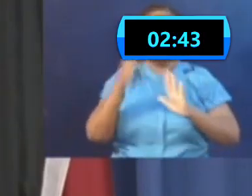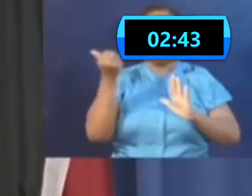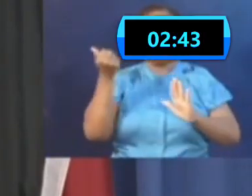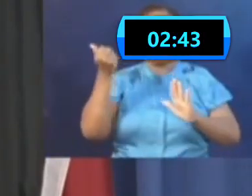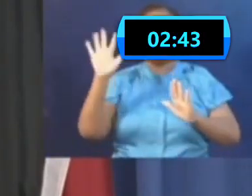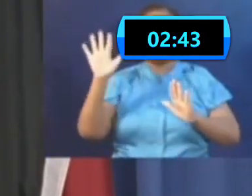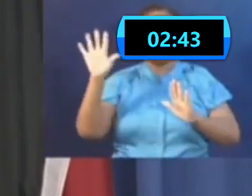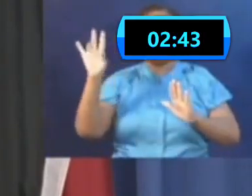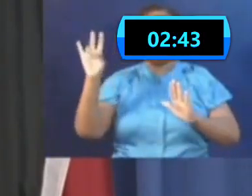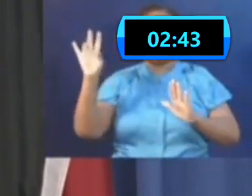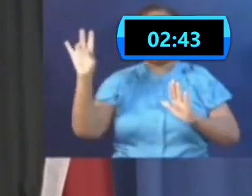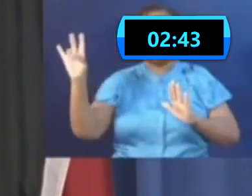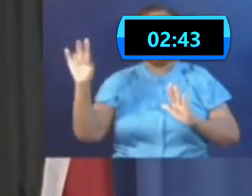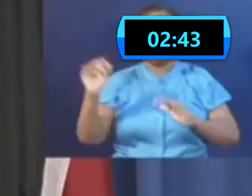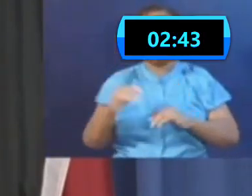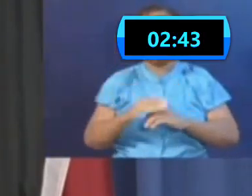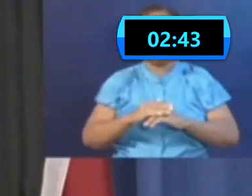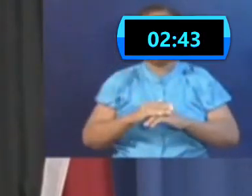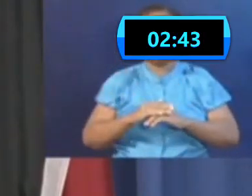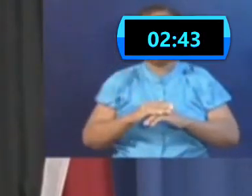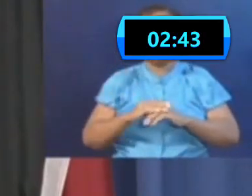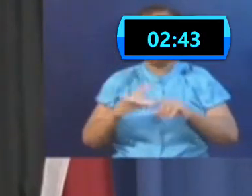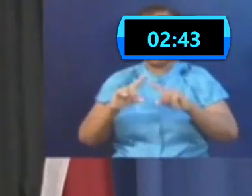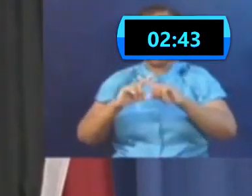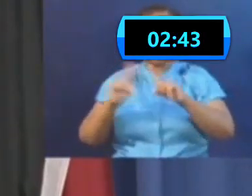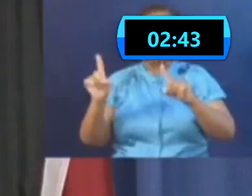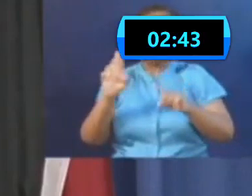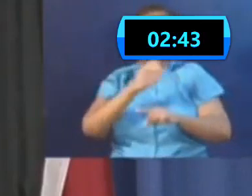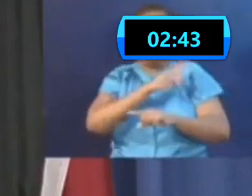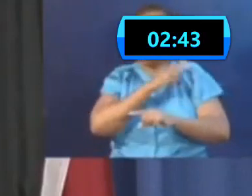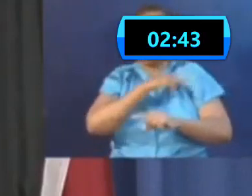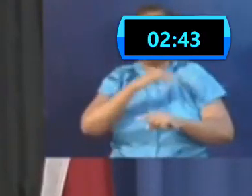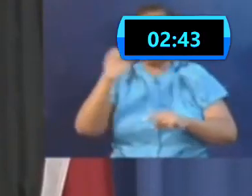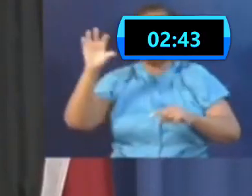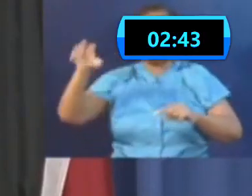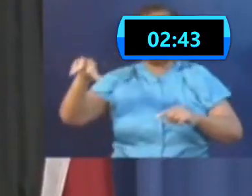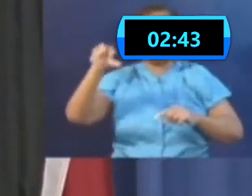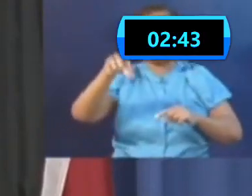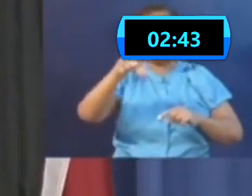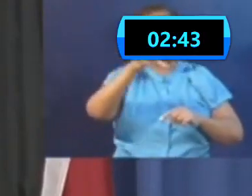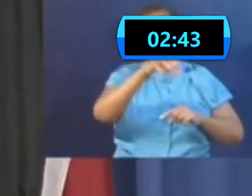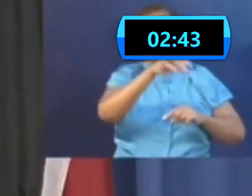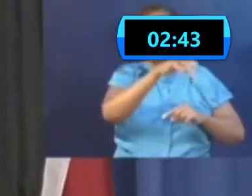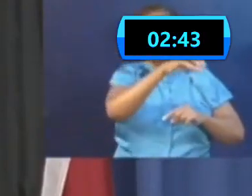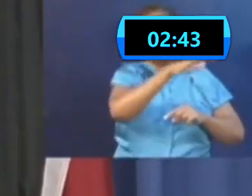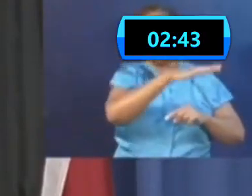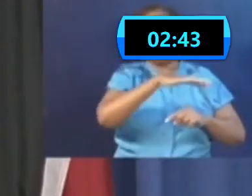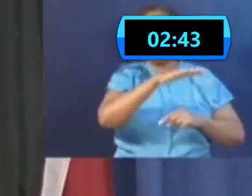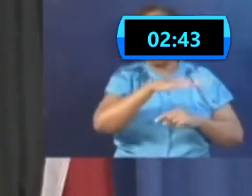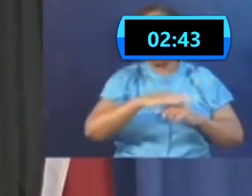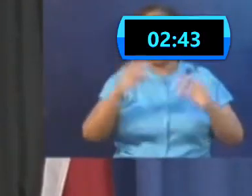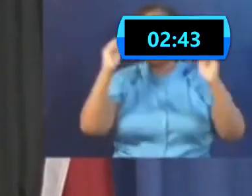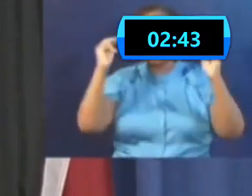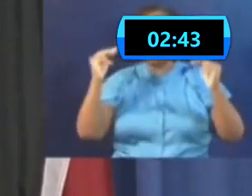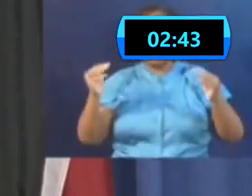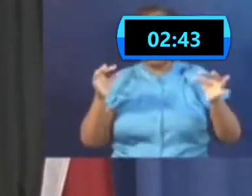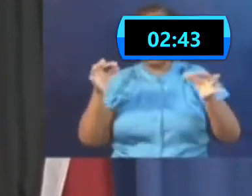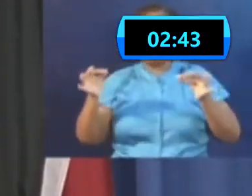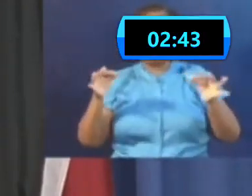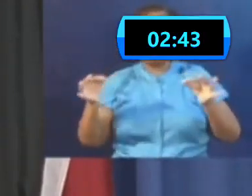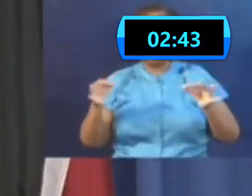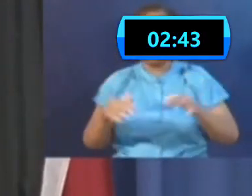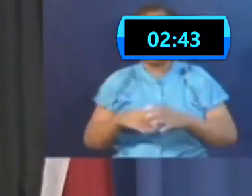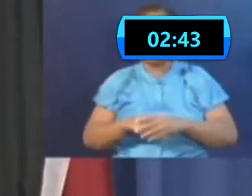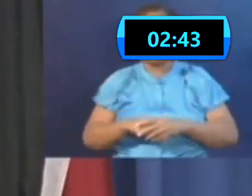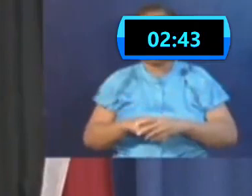our different facilities, as Minister, would have indicated the percentages. The numbers are as follows. We have